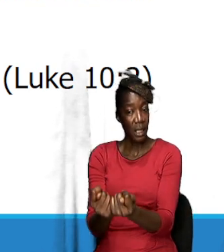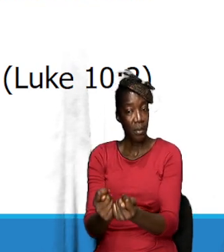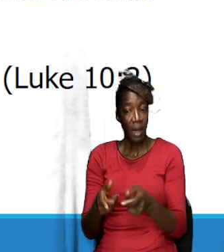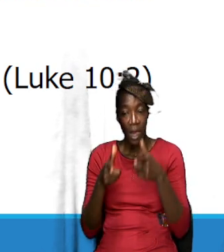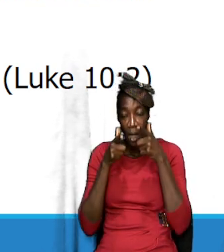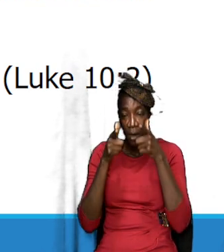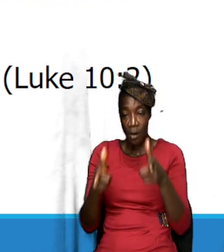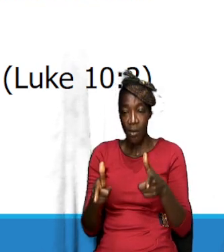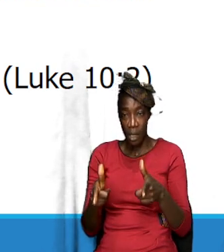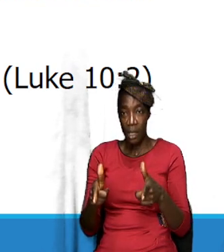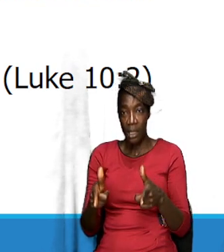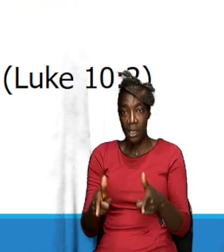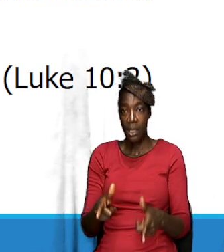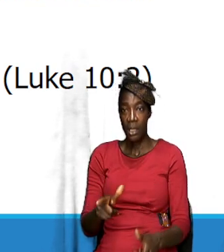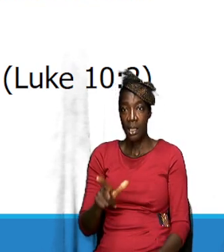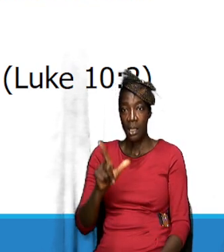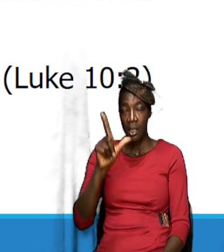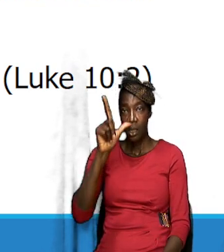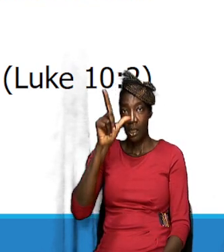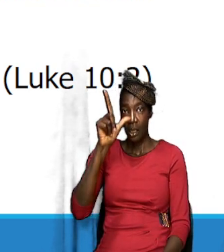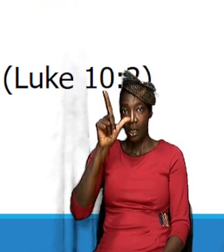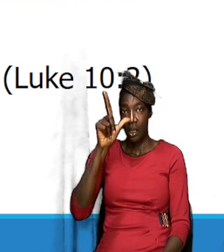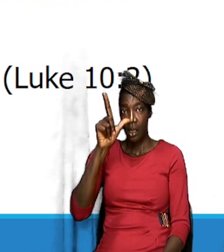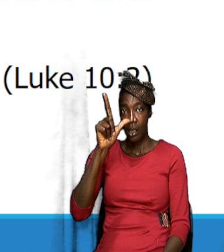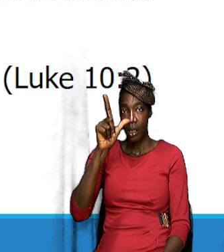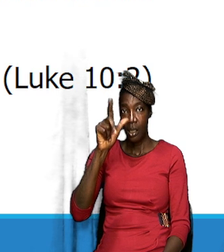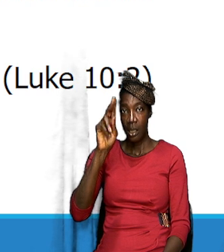us look at Luke 10 and verse 2.